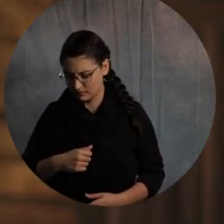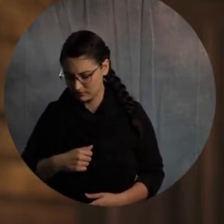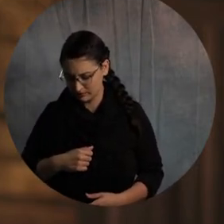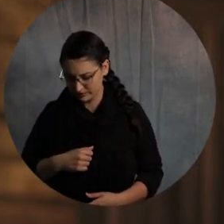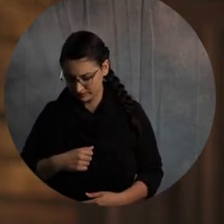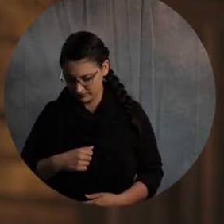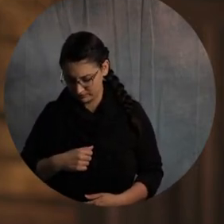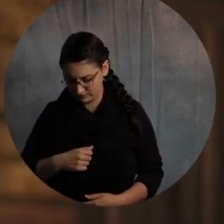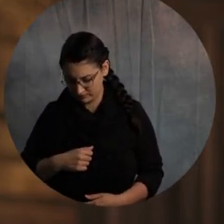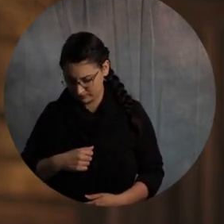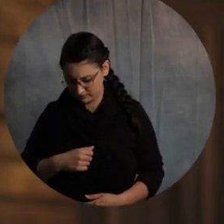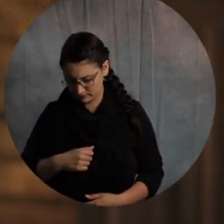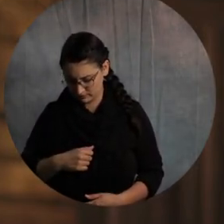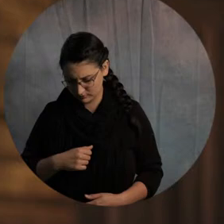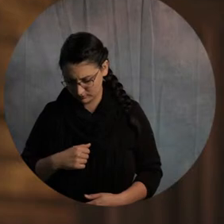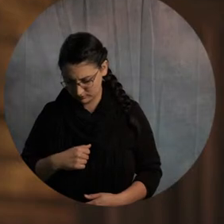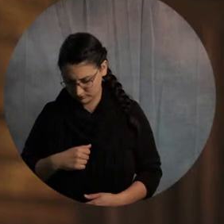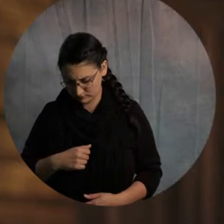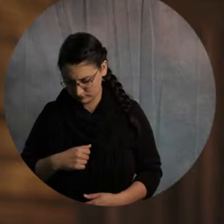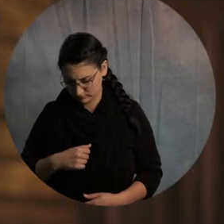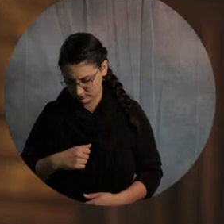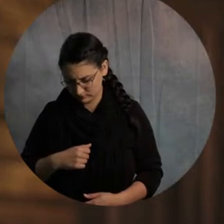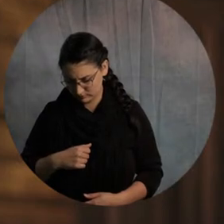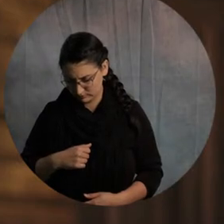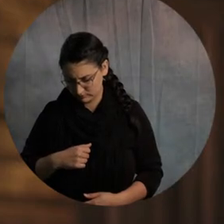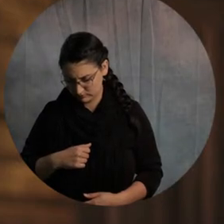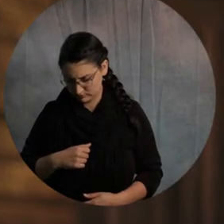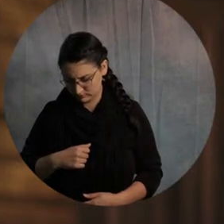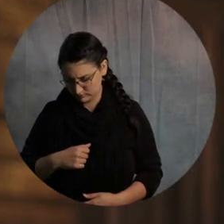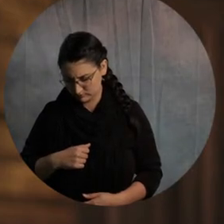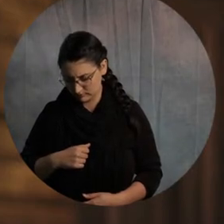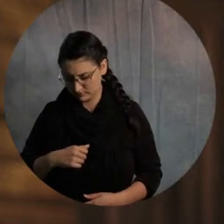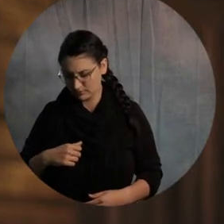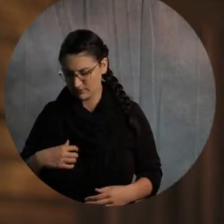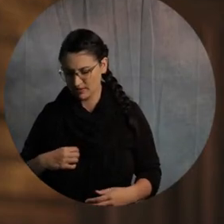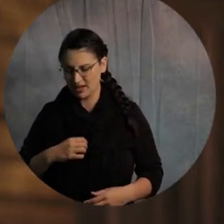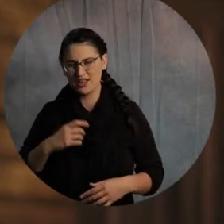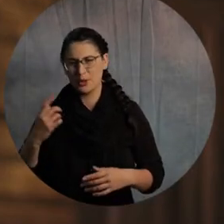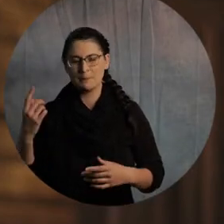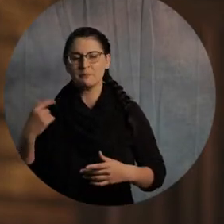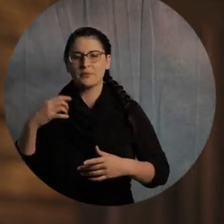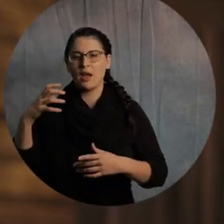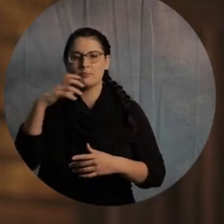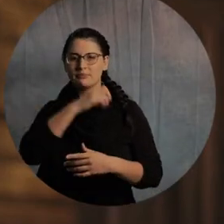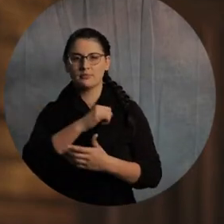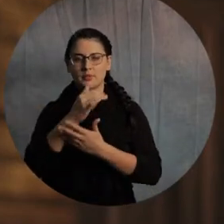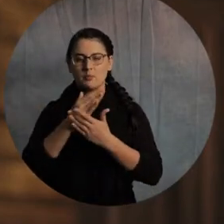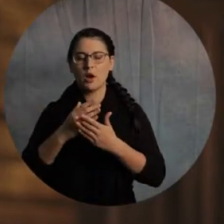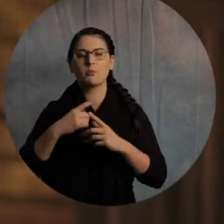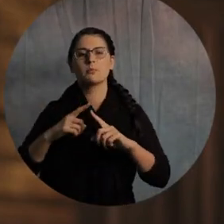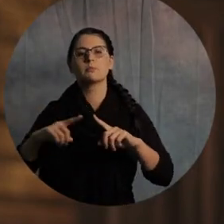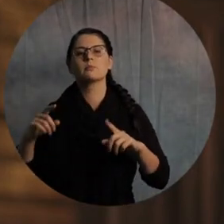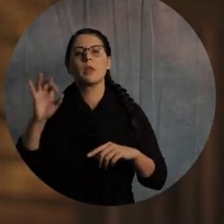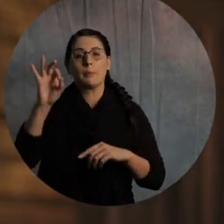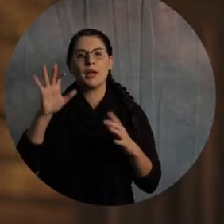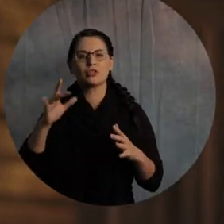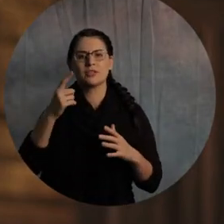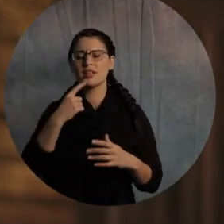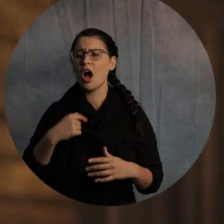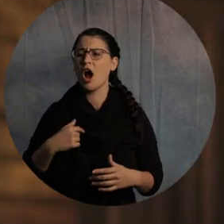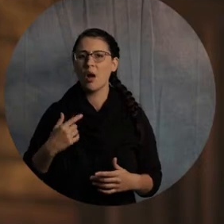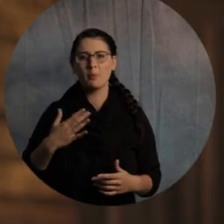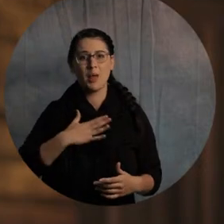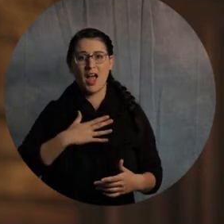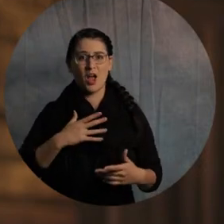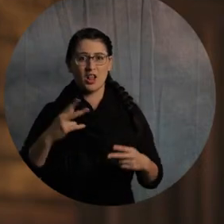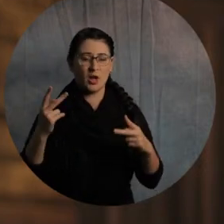And they looked at me and said, you're the best brother I've ever had. Right? You ever got that one? I really look at you like a brother,